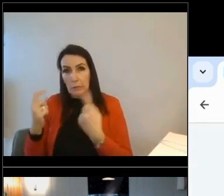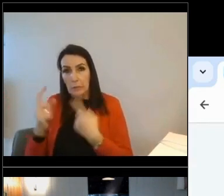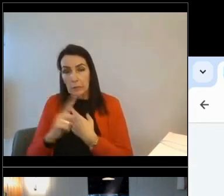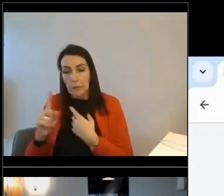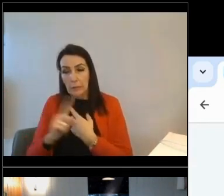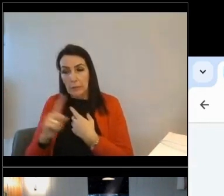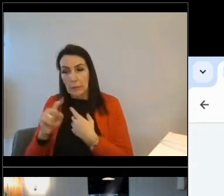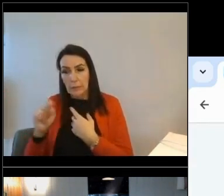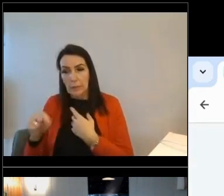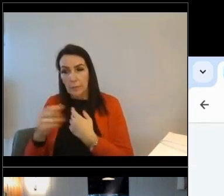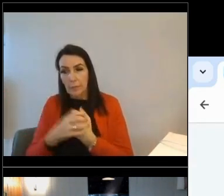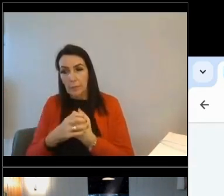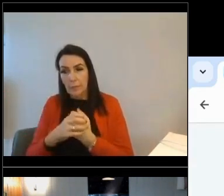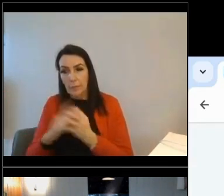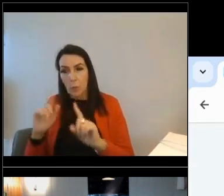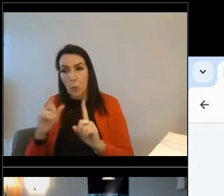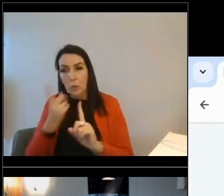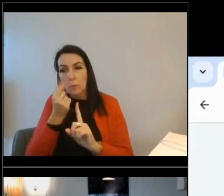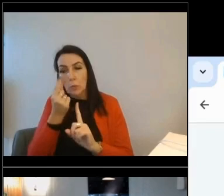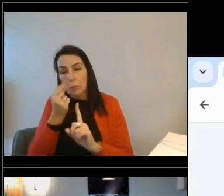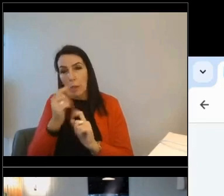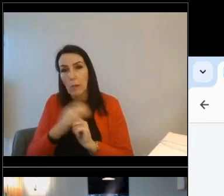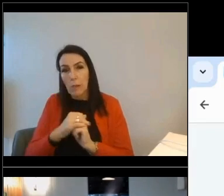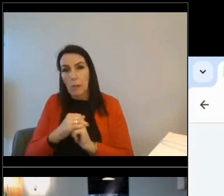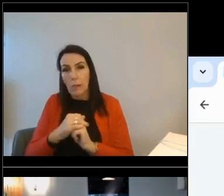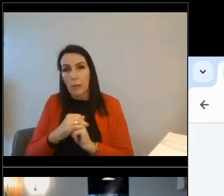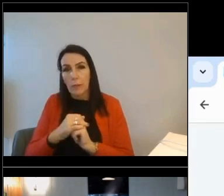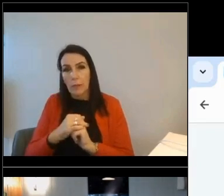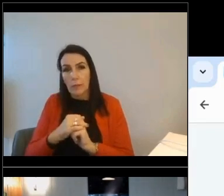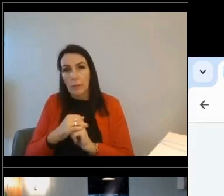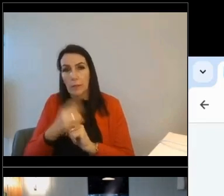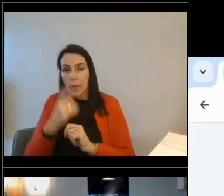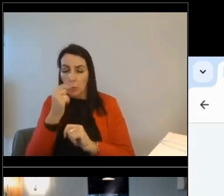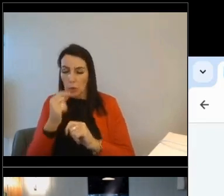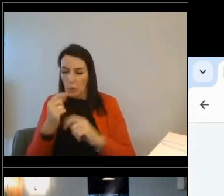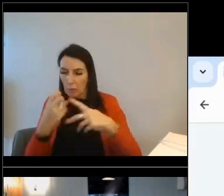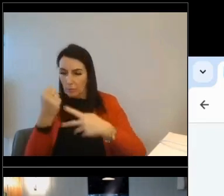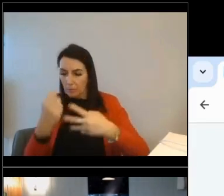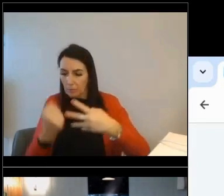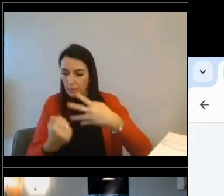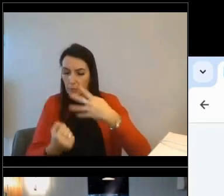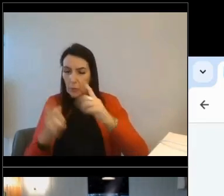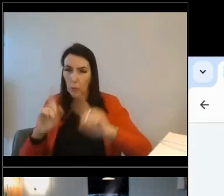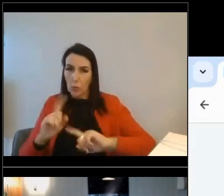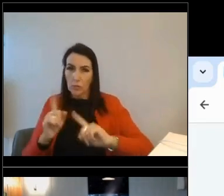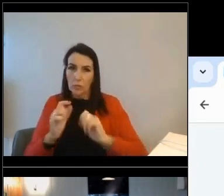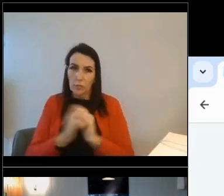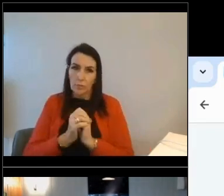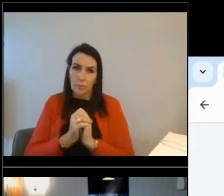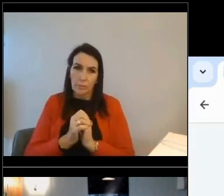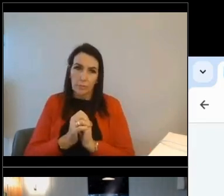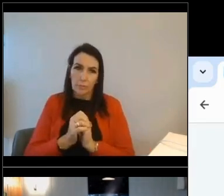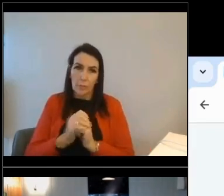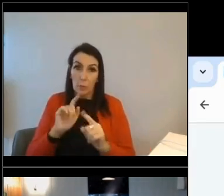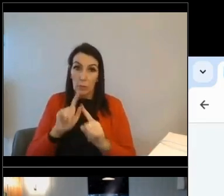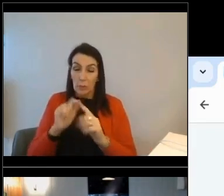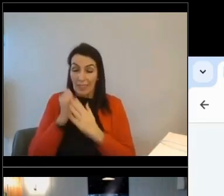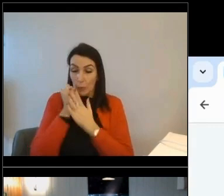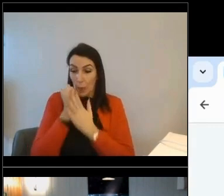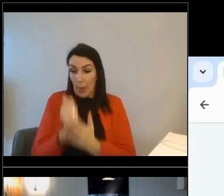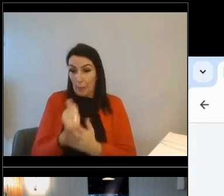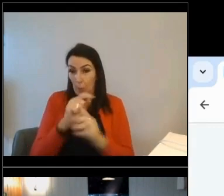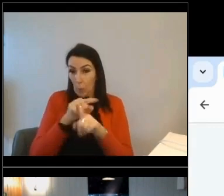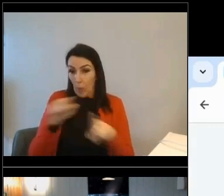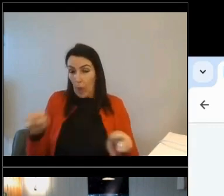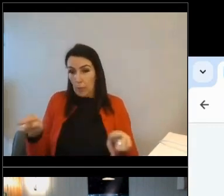what is possible and what the likely outcomes could be. So the tool tries to help them as much with that path. And you'll see